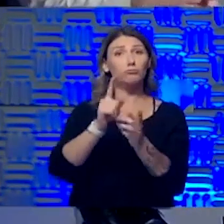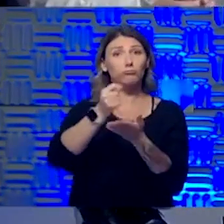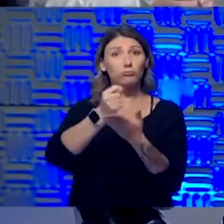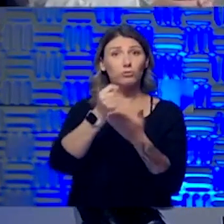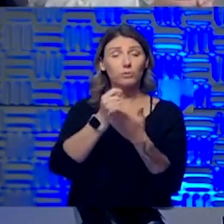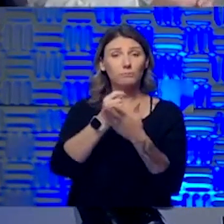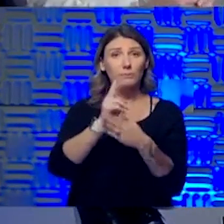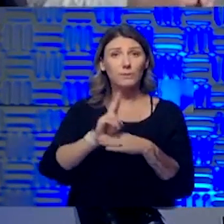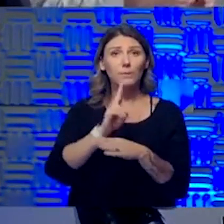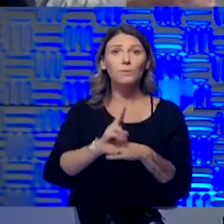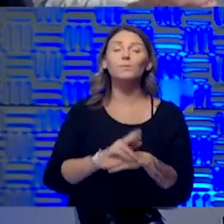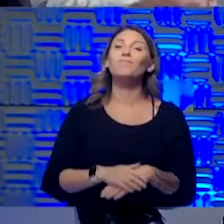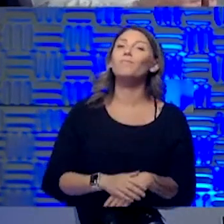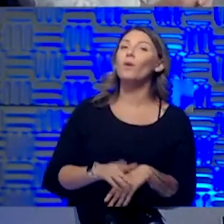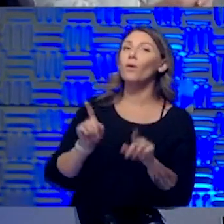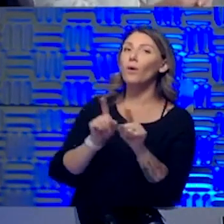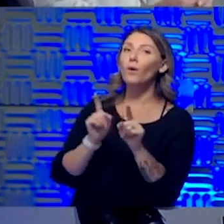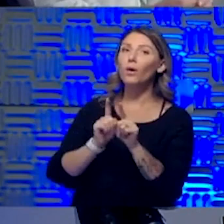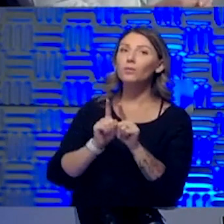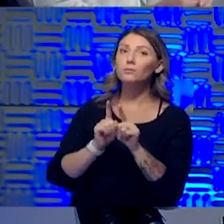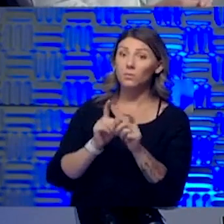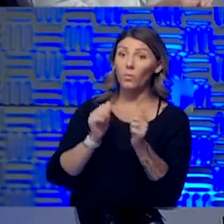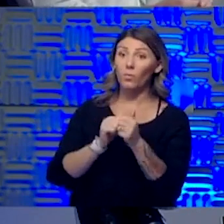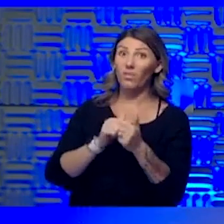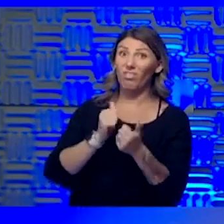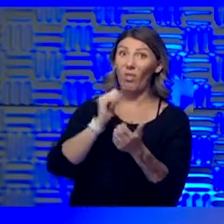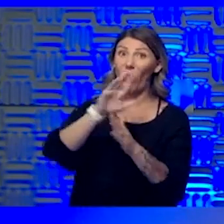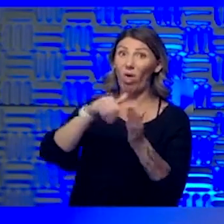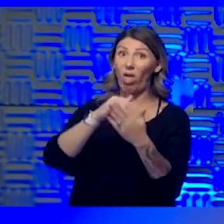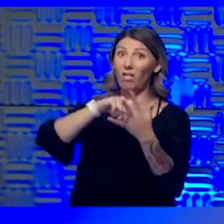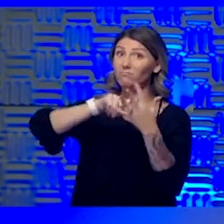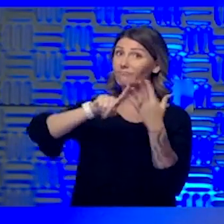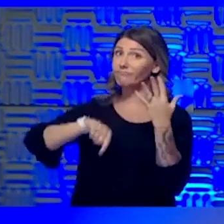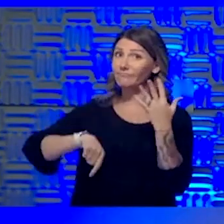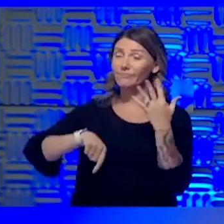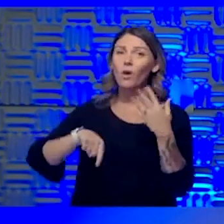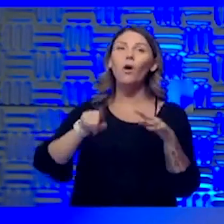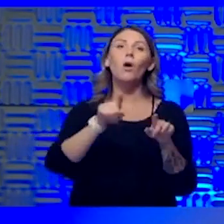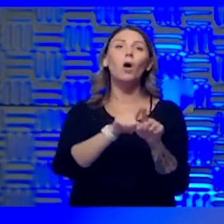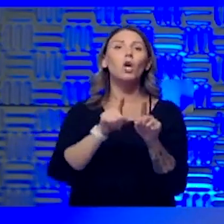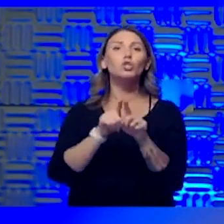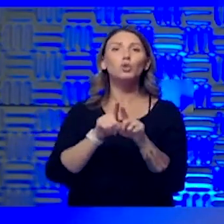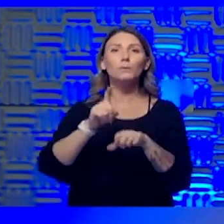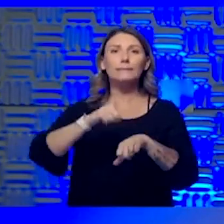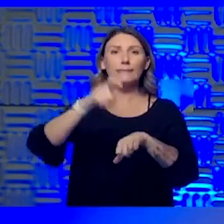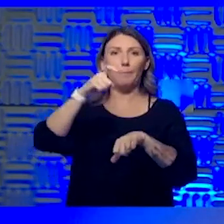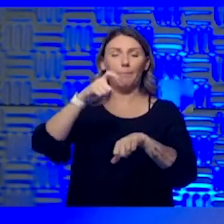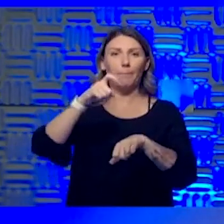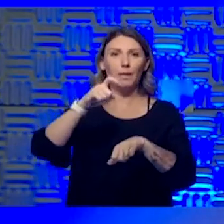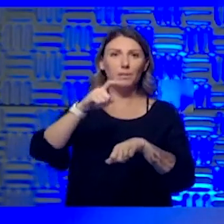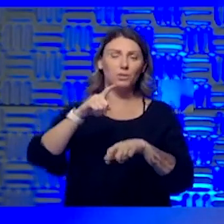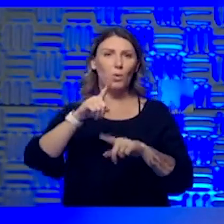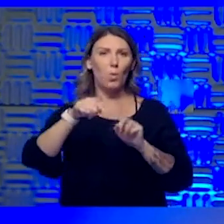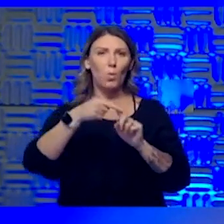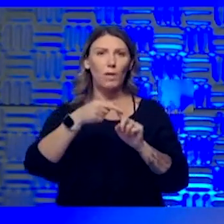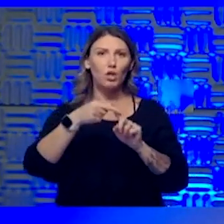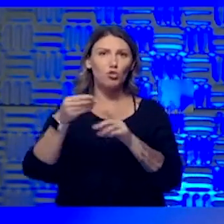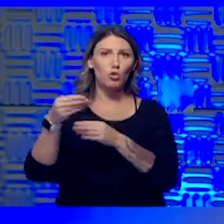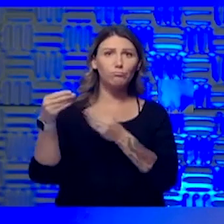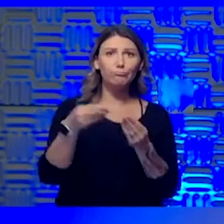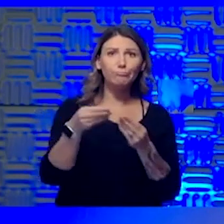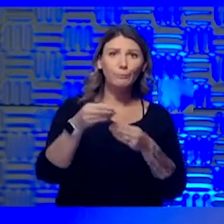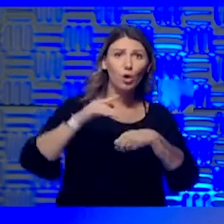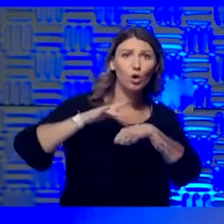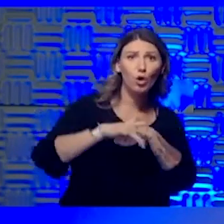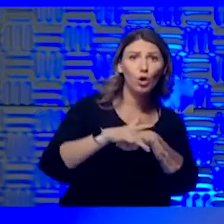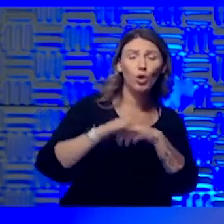all of that, um, comes the timing of these, uh, drugs of these therapeutics. So when do we give it early versus late? You